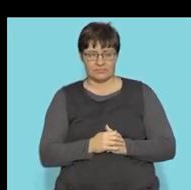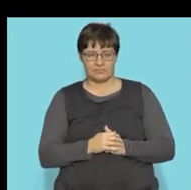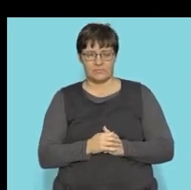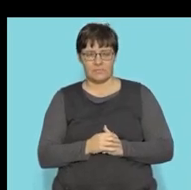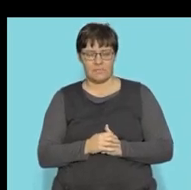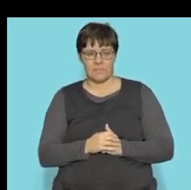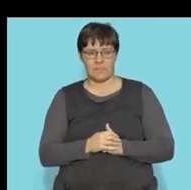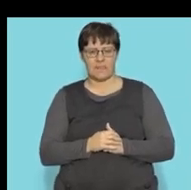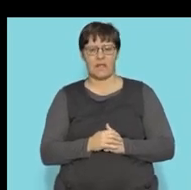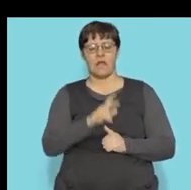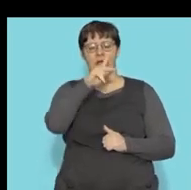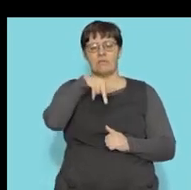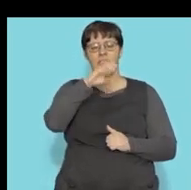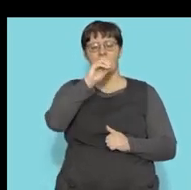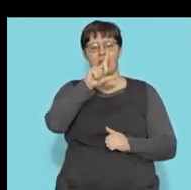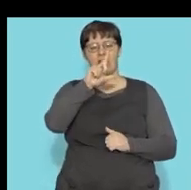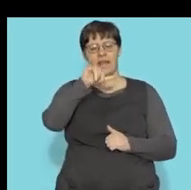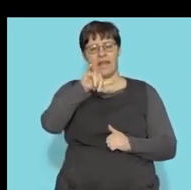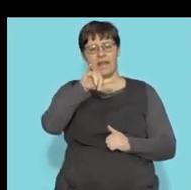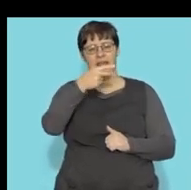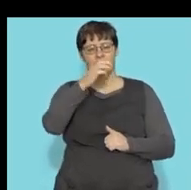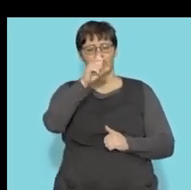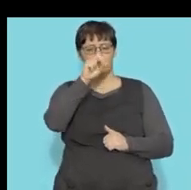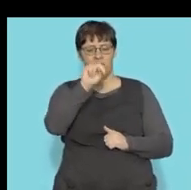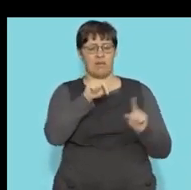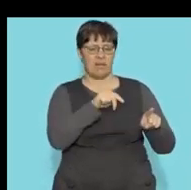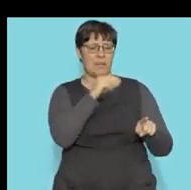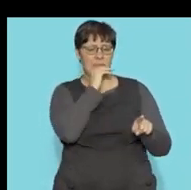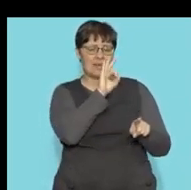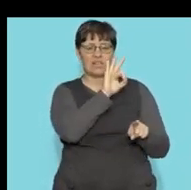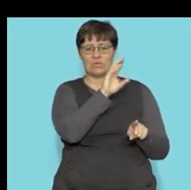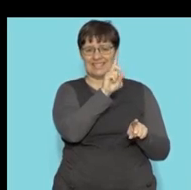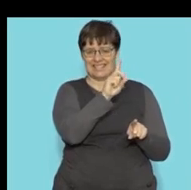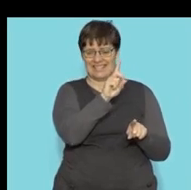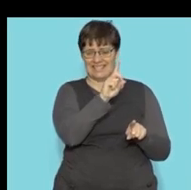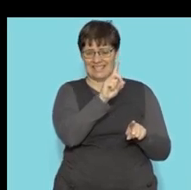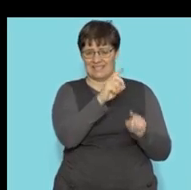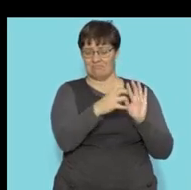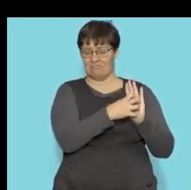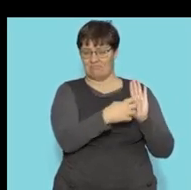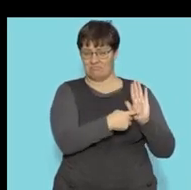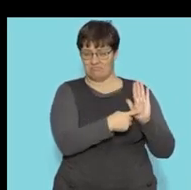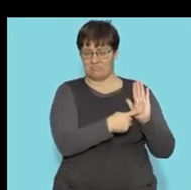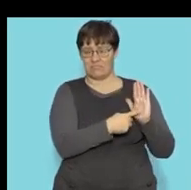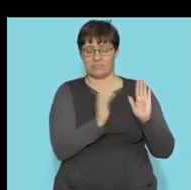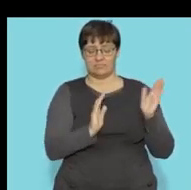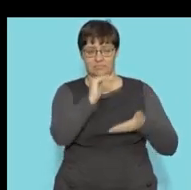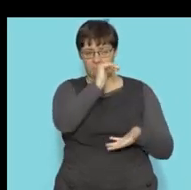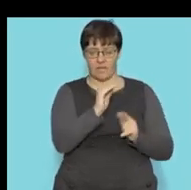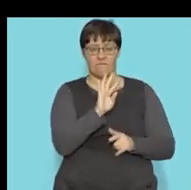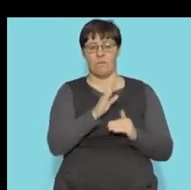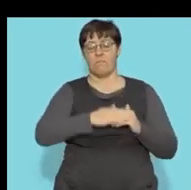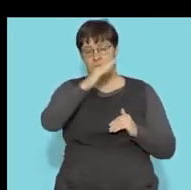a polyhedron is a three-dimensional figure with four or more flat